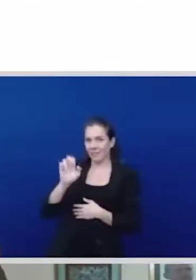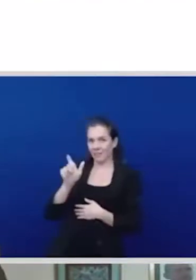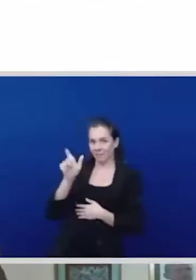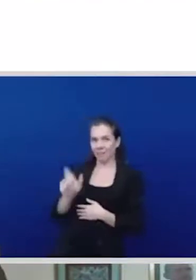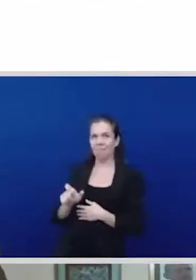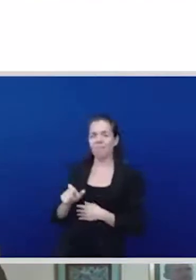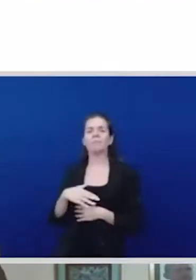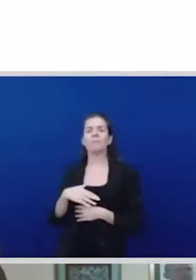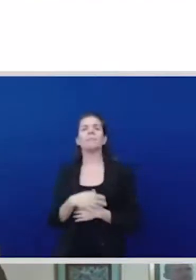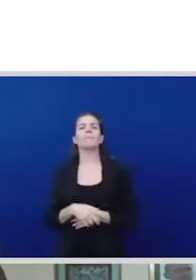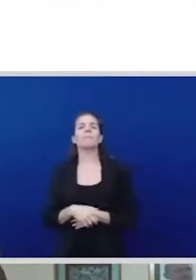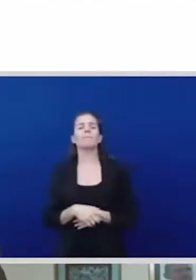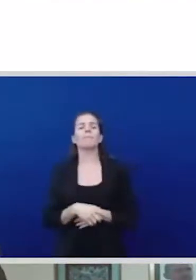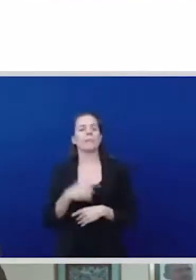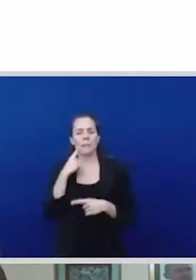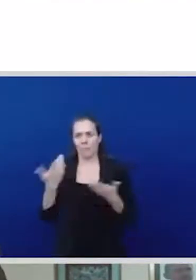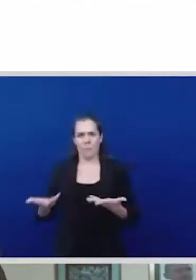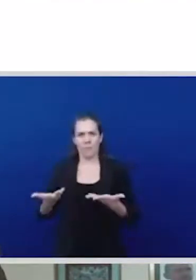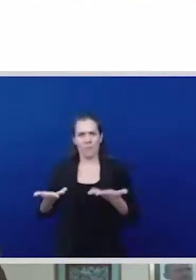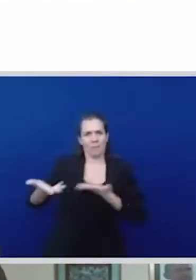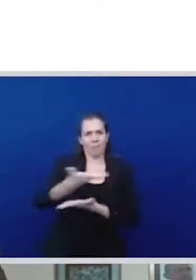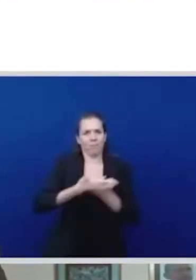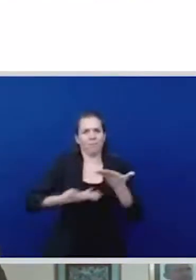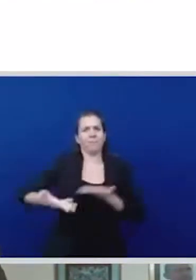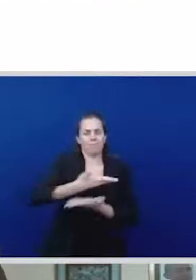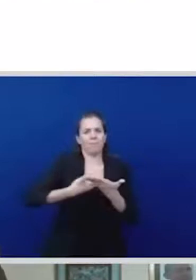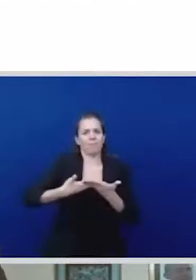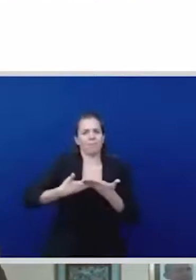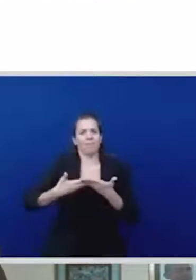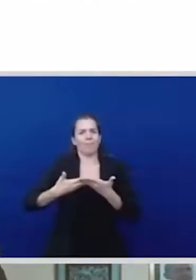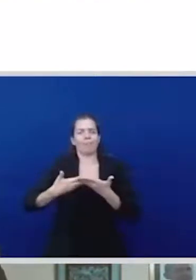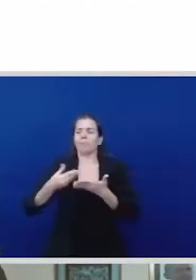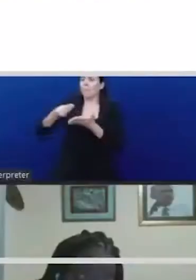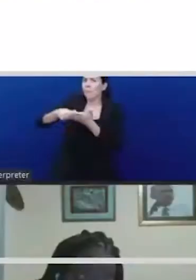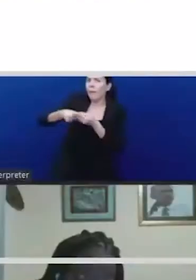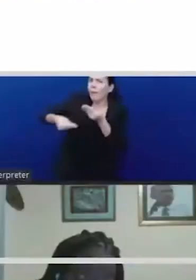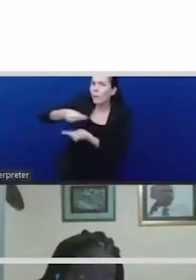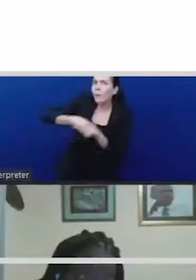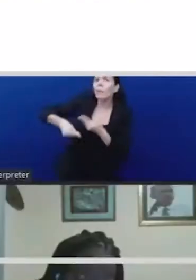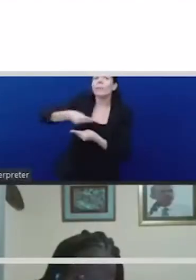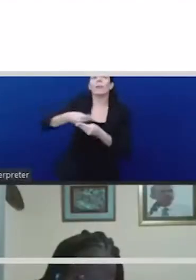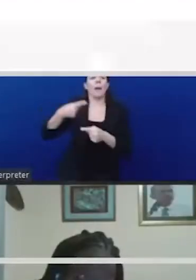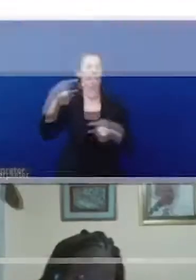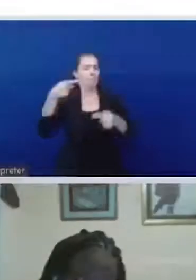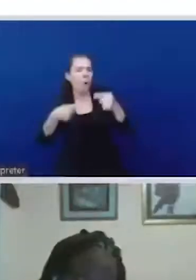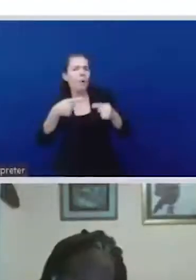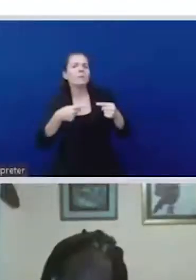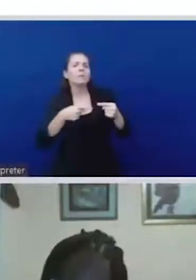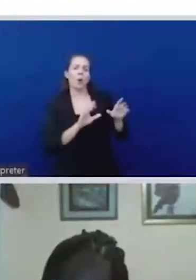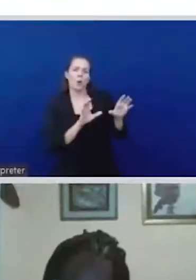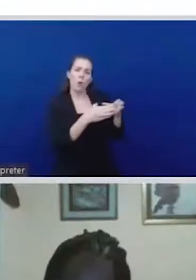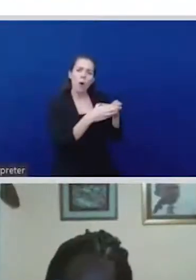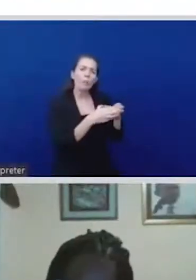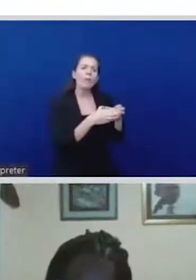the indigenous communities do not get trapped and be instrumentalized right and there was a specific question about